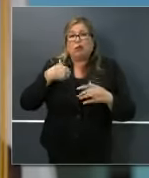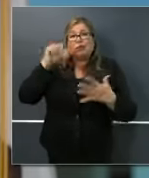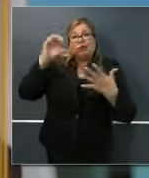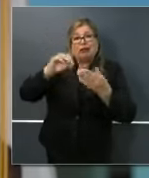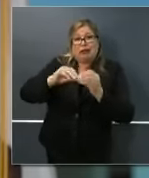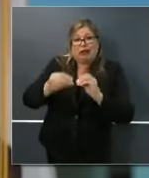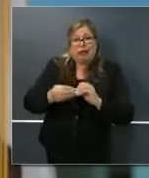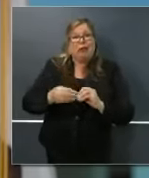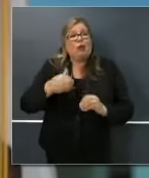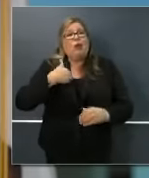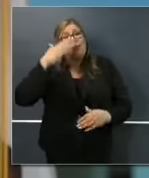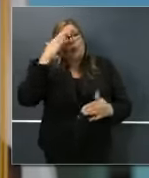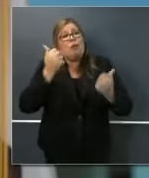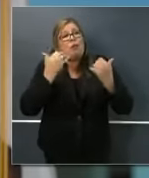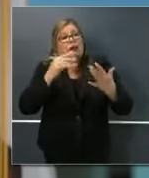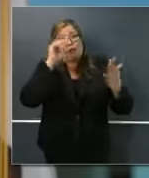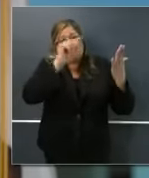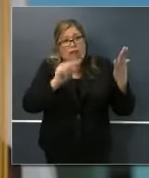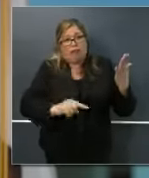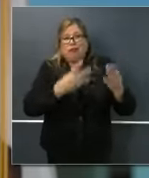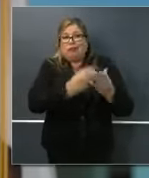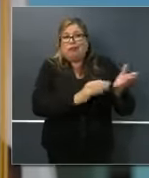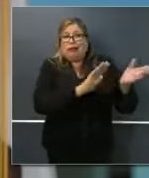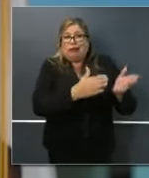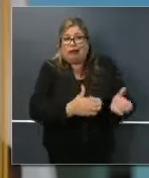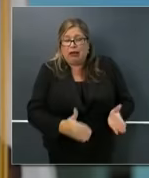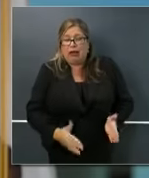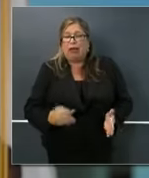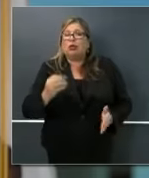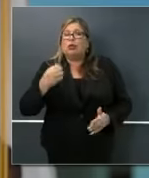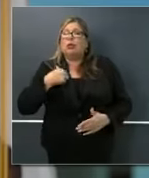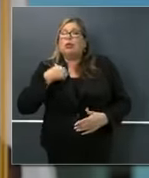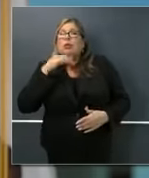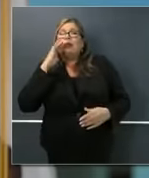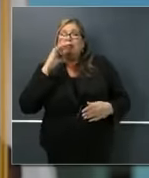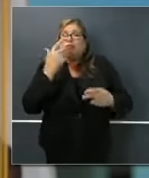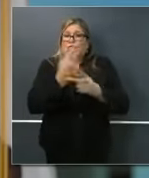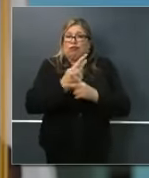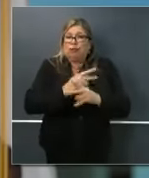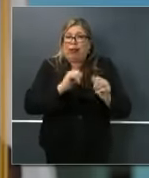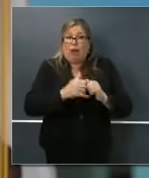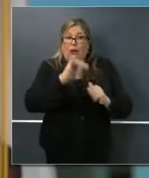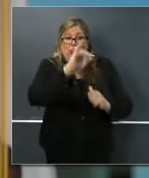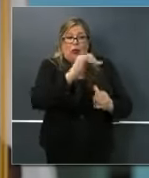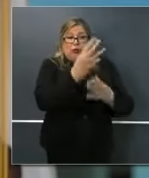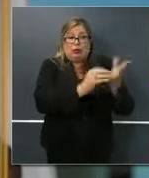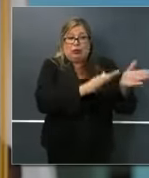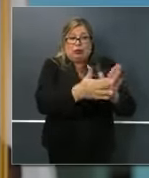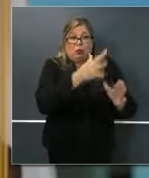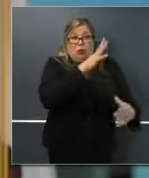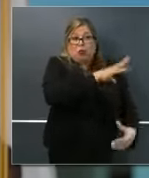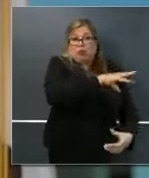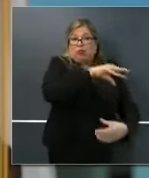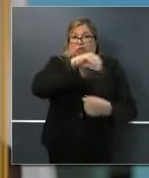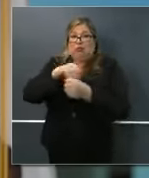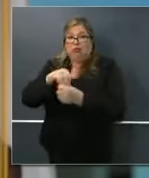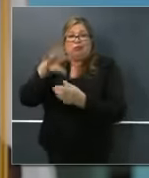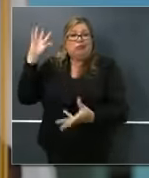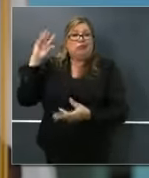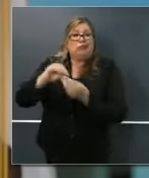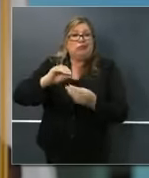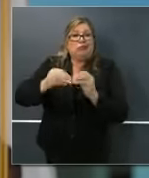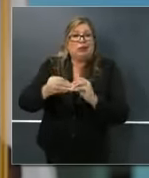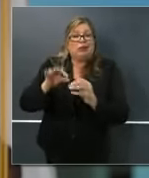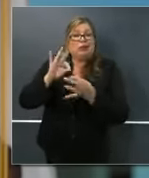health care delivery system and understanding how that will contribute to our overall COVID death toll number in the state of